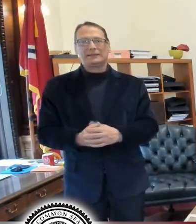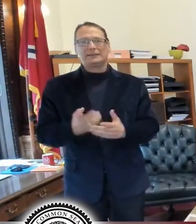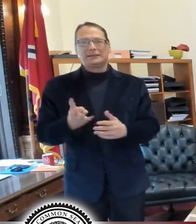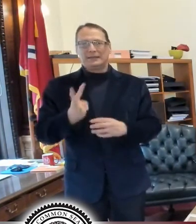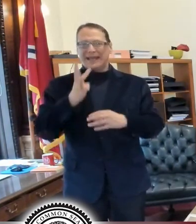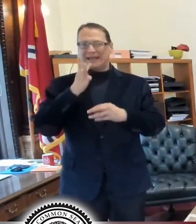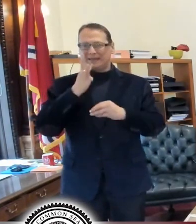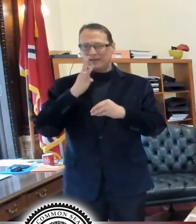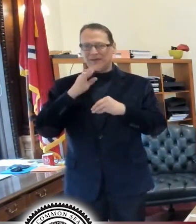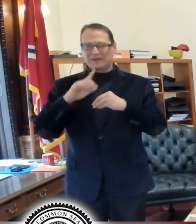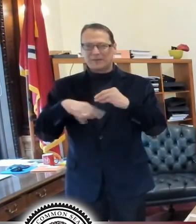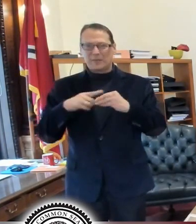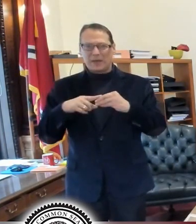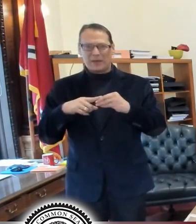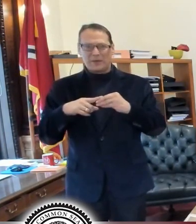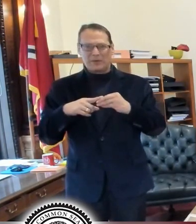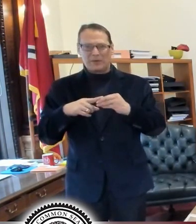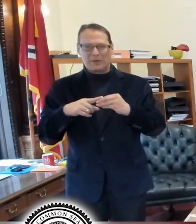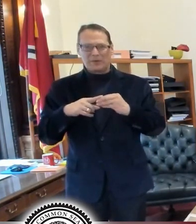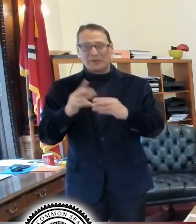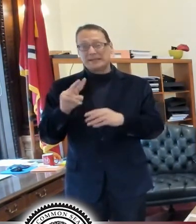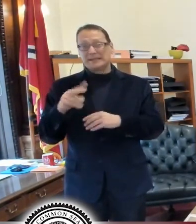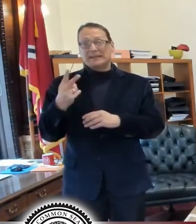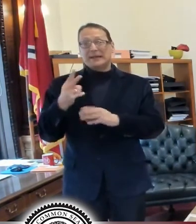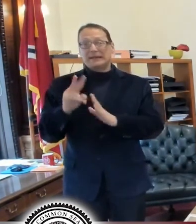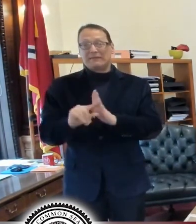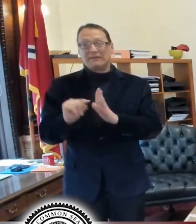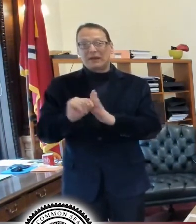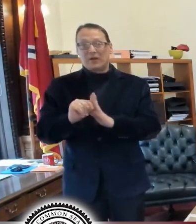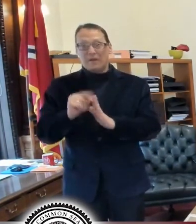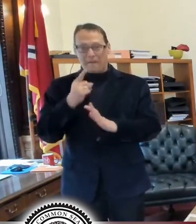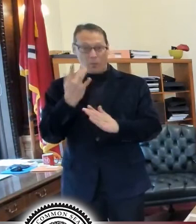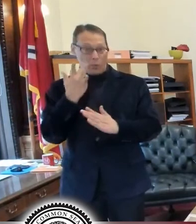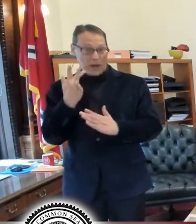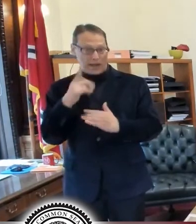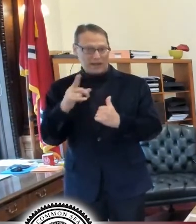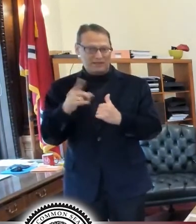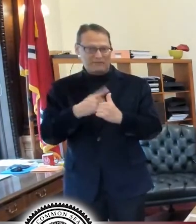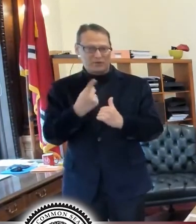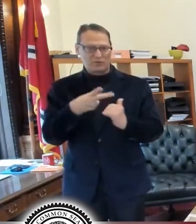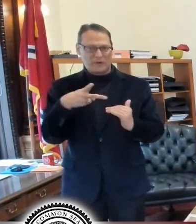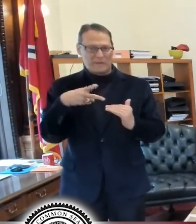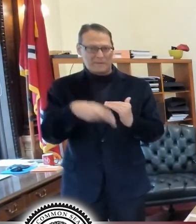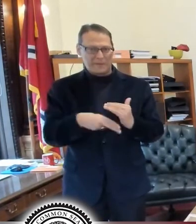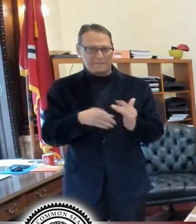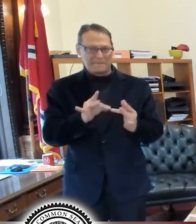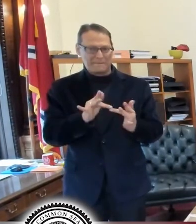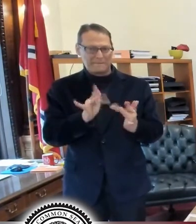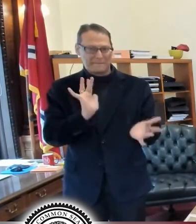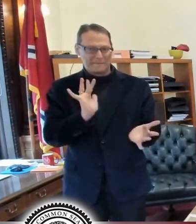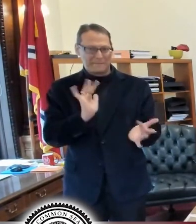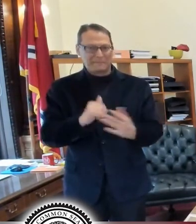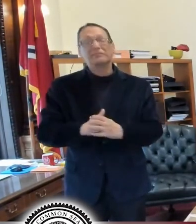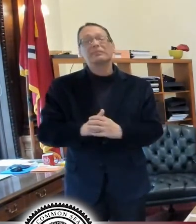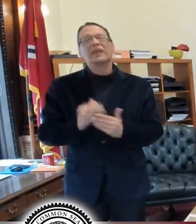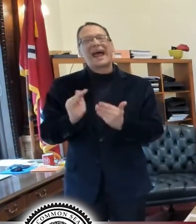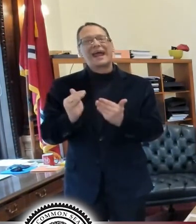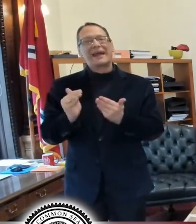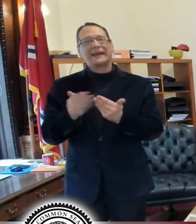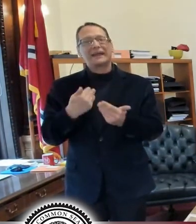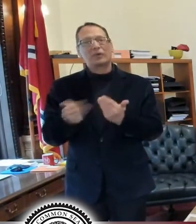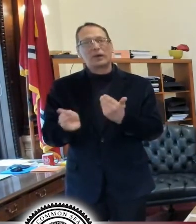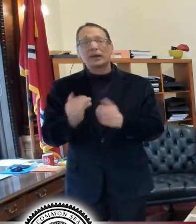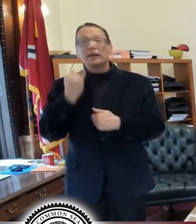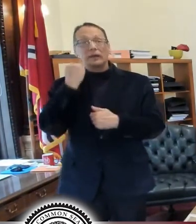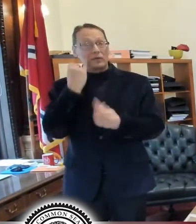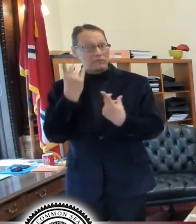talked in the, this is, I guess, the second video that's up because we got kicked off. Um, so anyway, if you're going